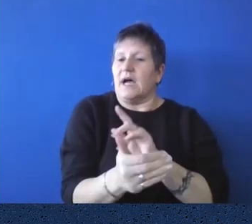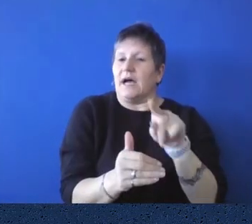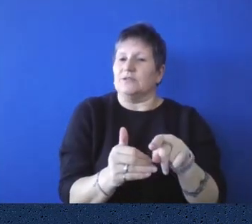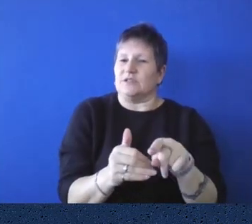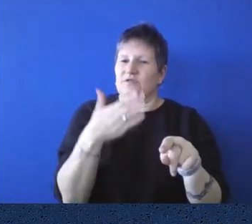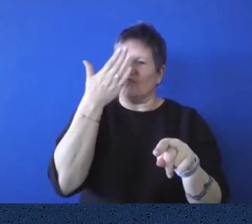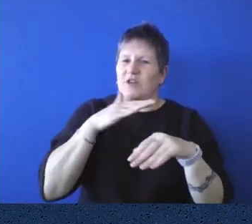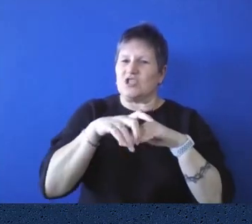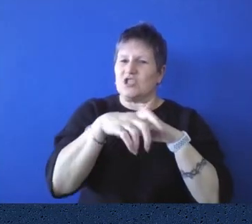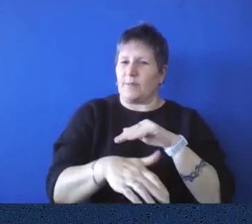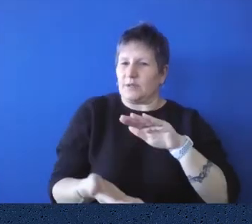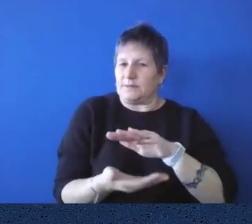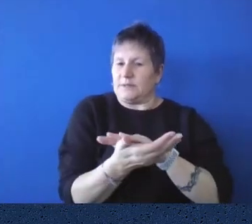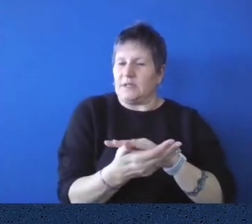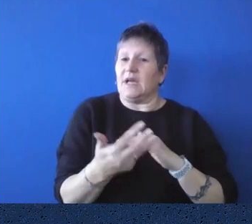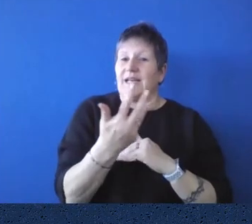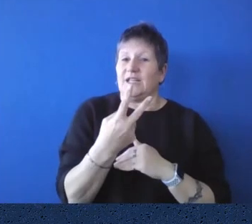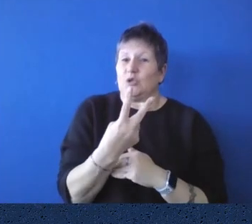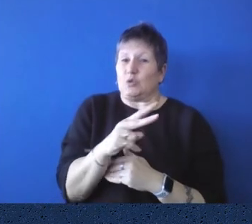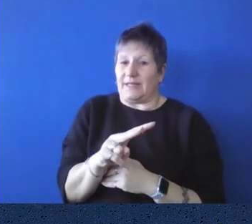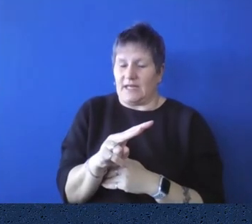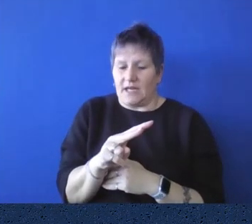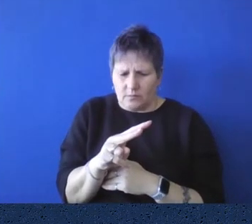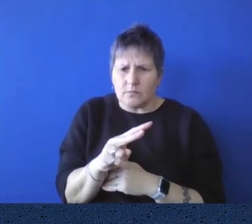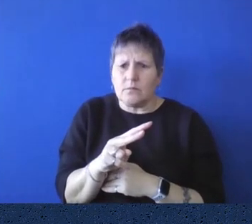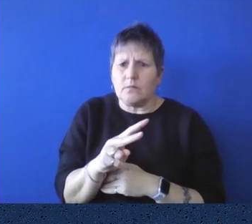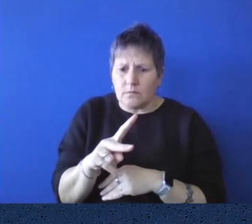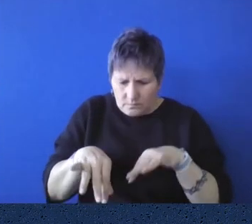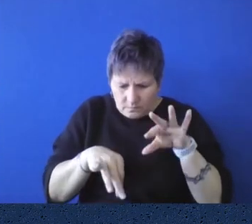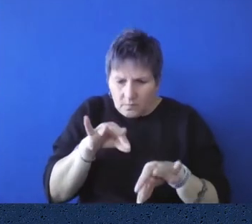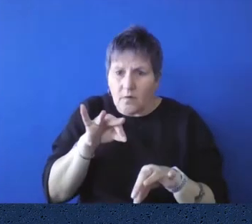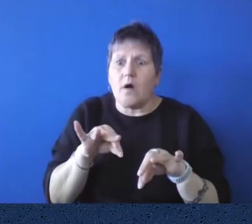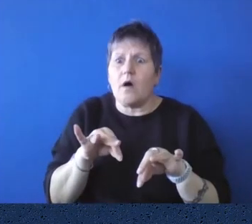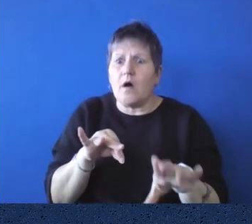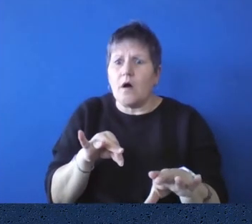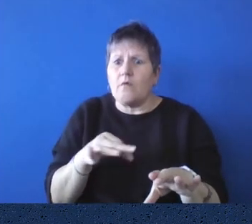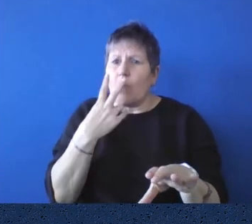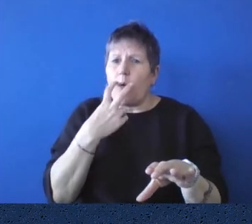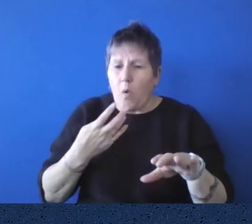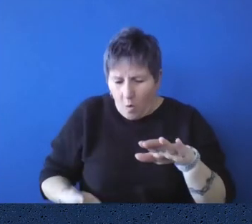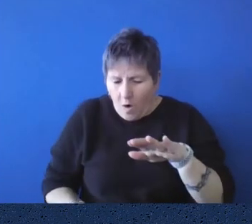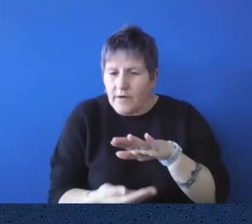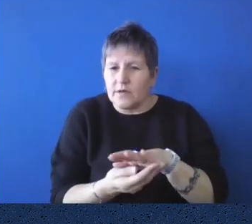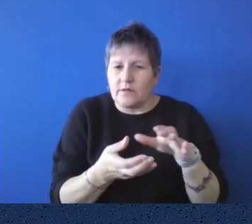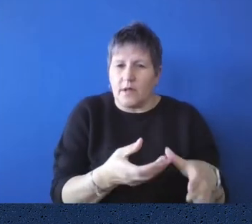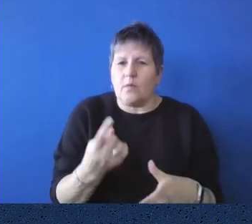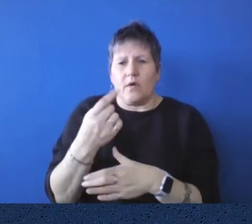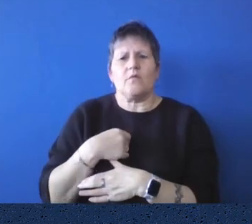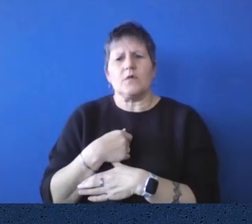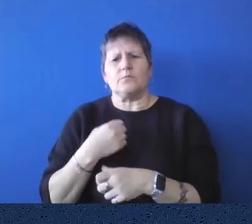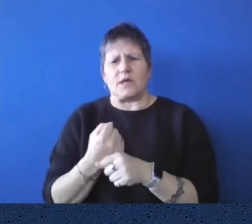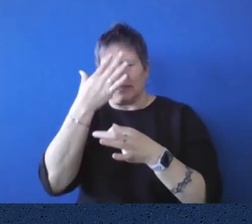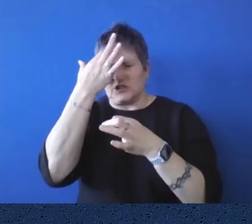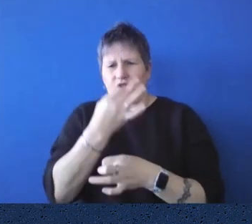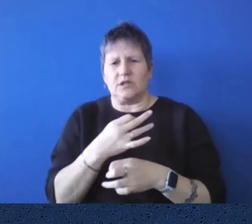was deemed they were, they were found and sourced from under the steps. And it was deemed that one of those beautiful chandeliers would hang in the central